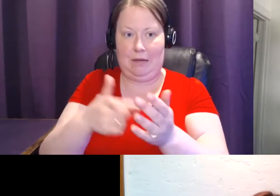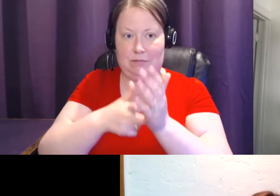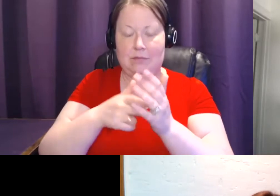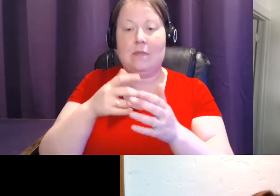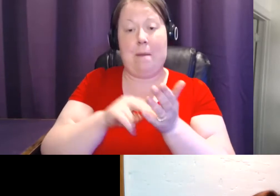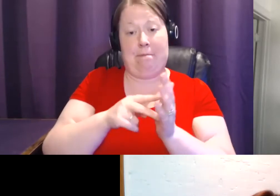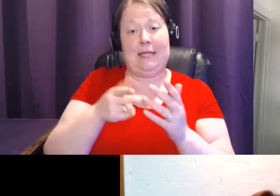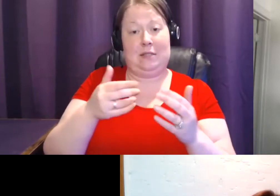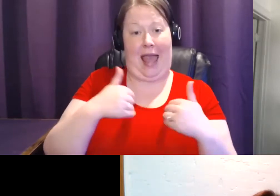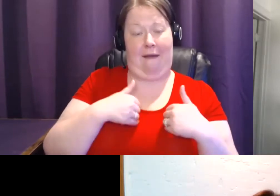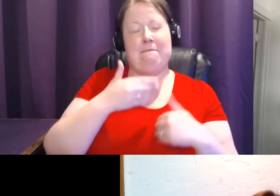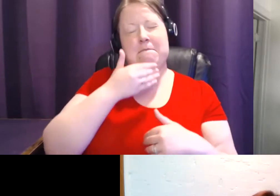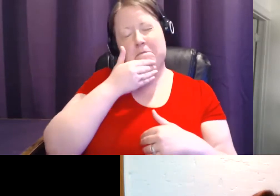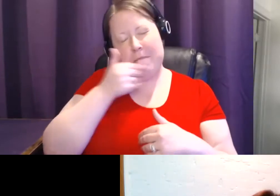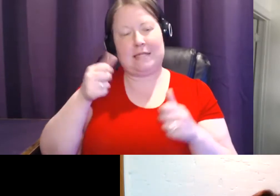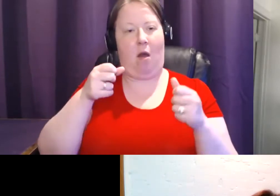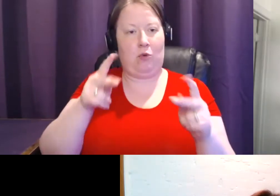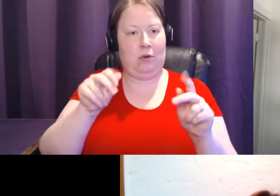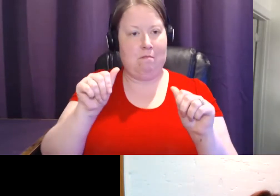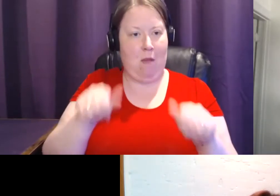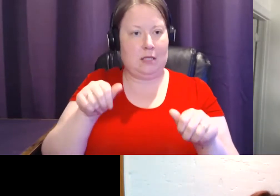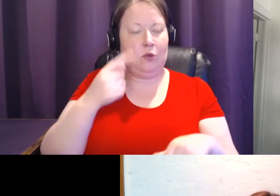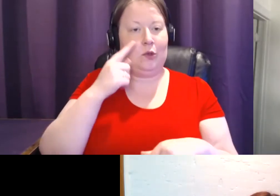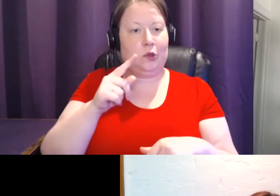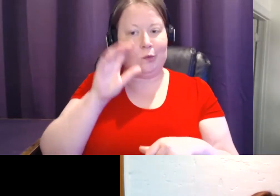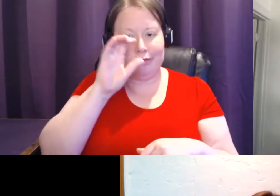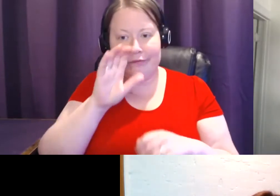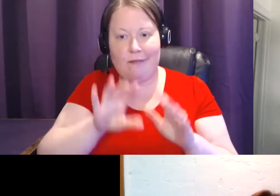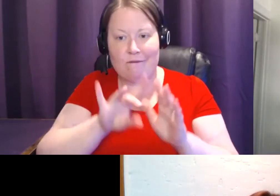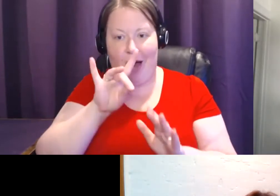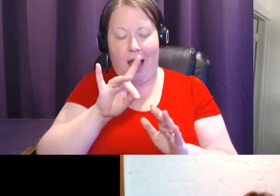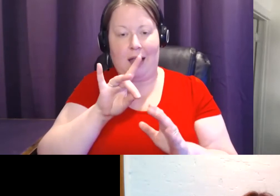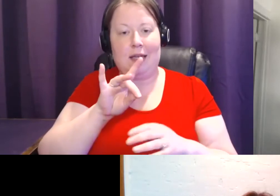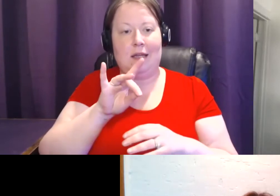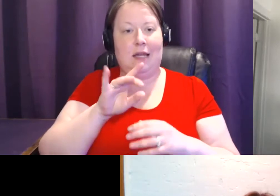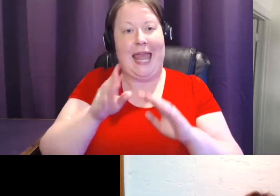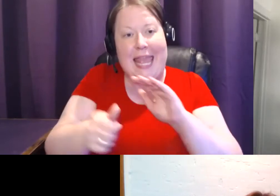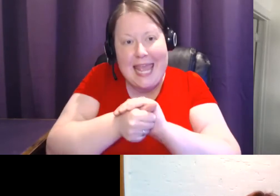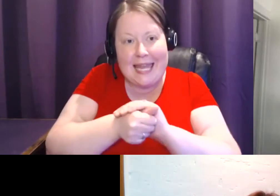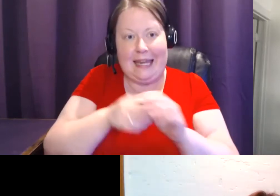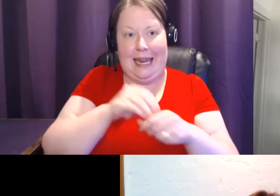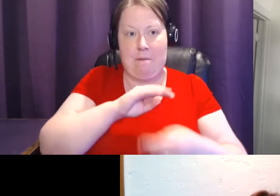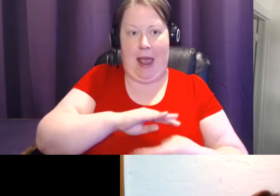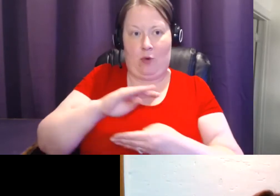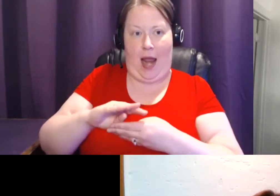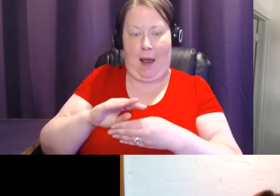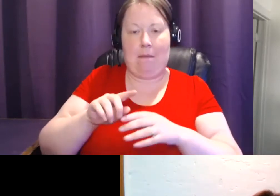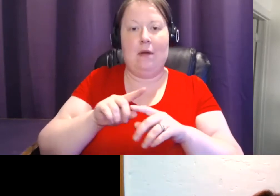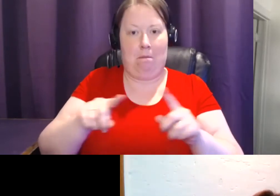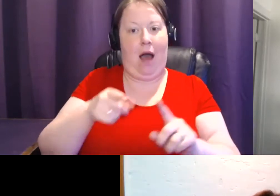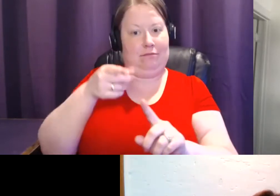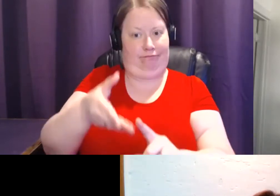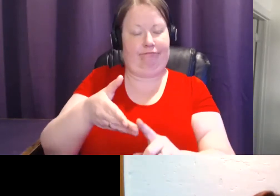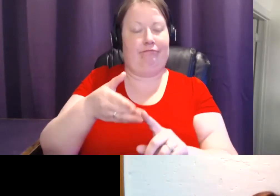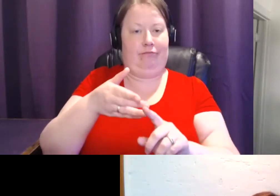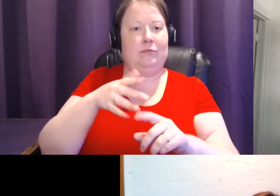best opportunity we can to find mammographically hidden, but early curable breast cancers. There is the